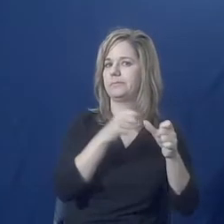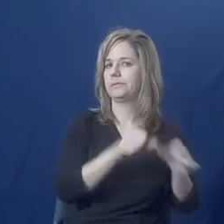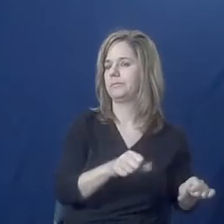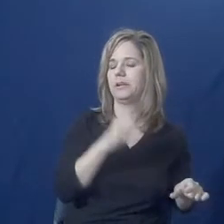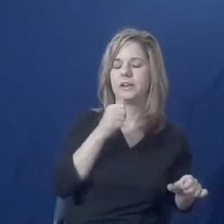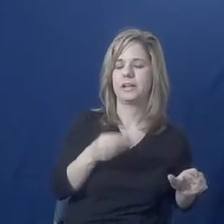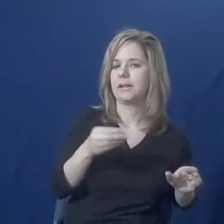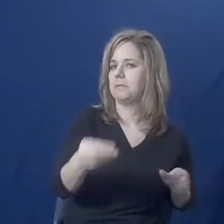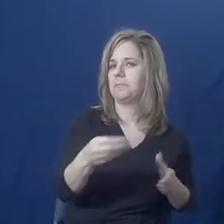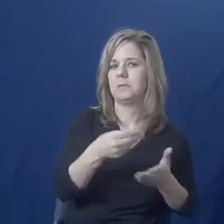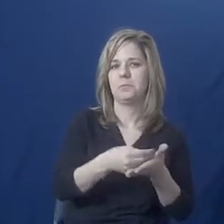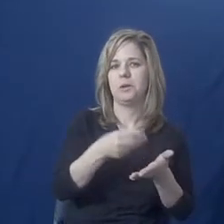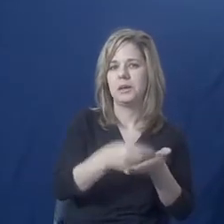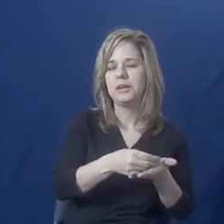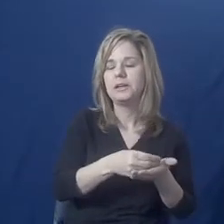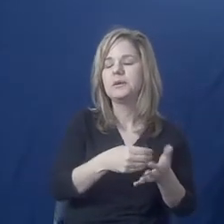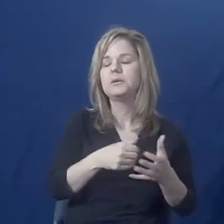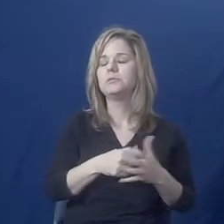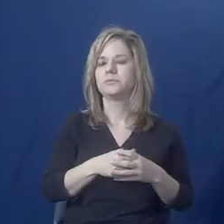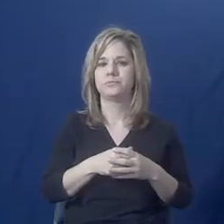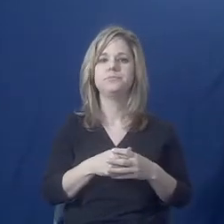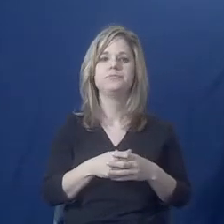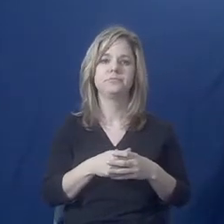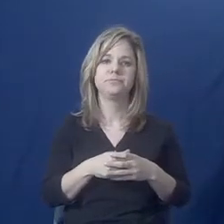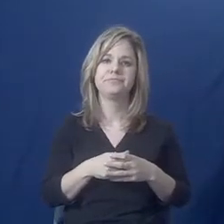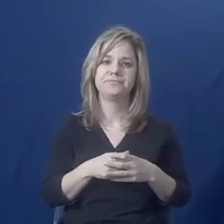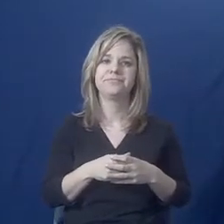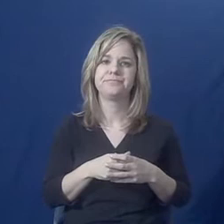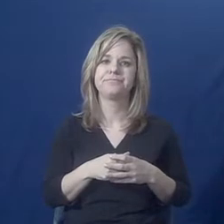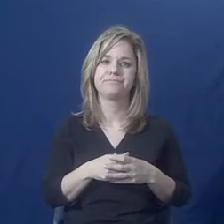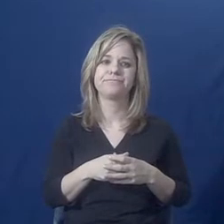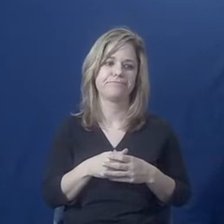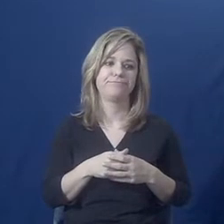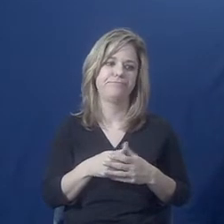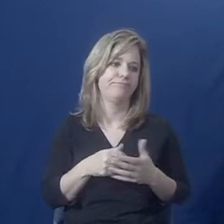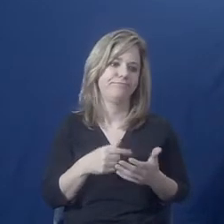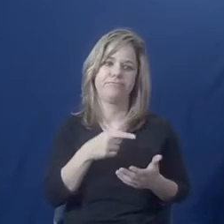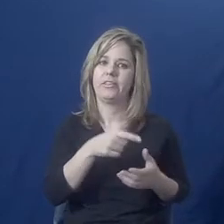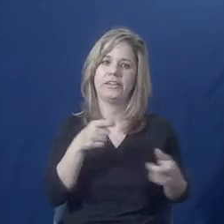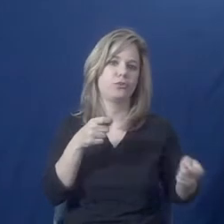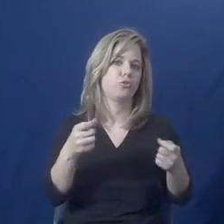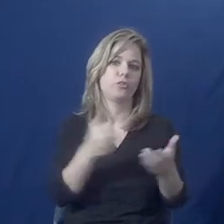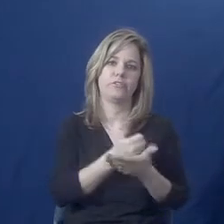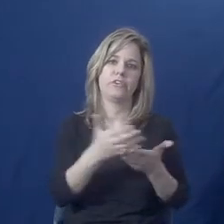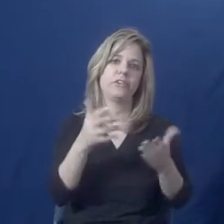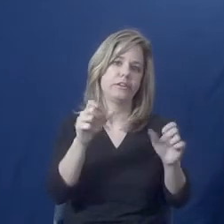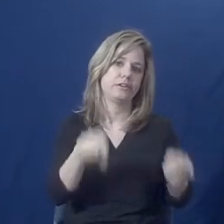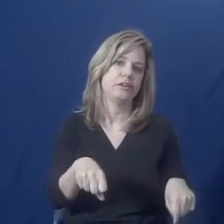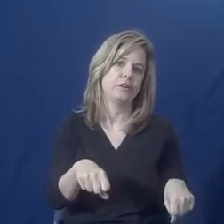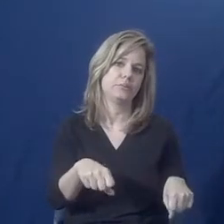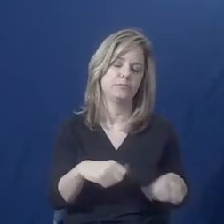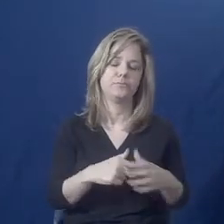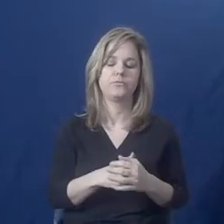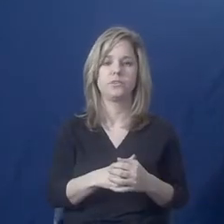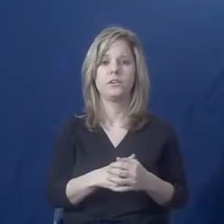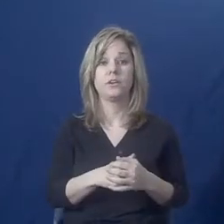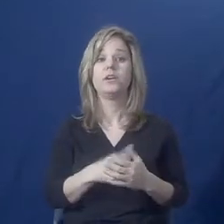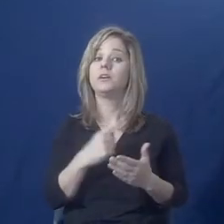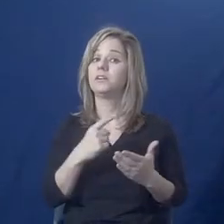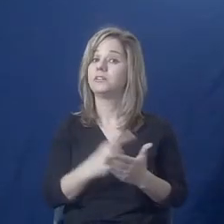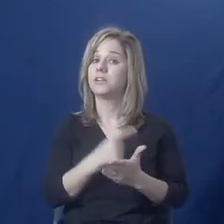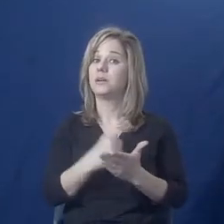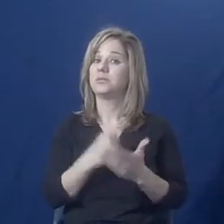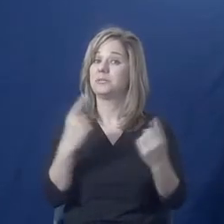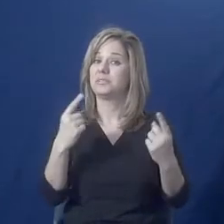and control all of that. Sometimes they will even go as far as